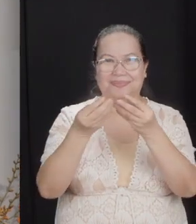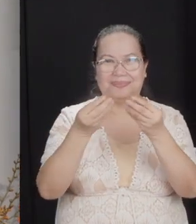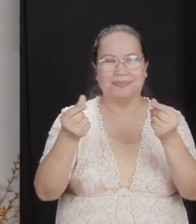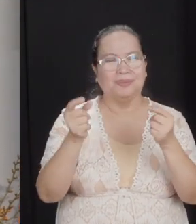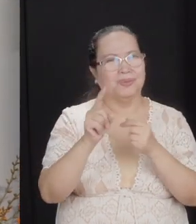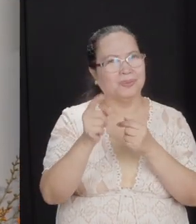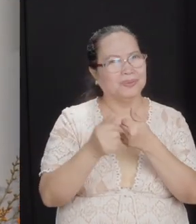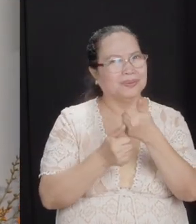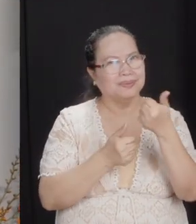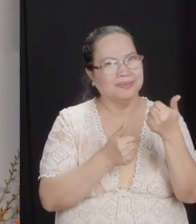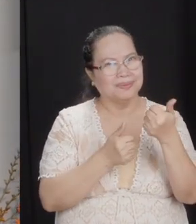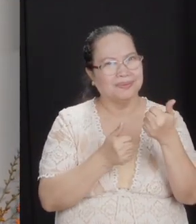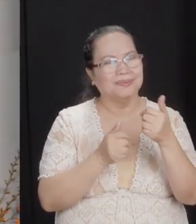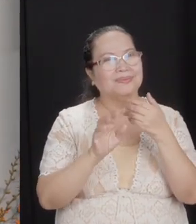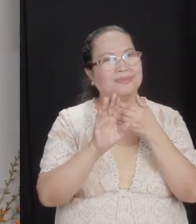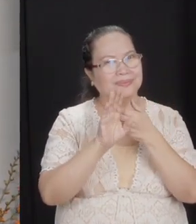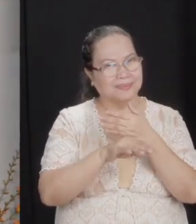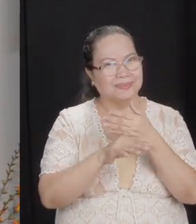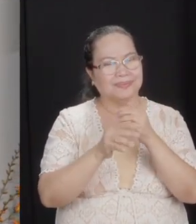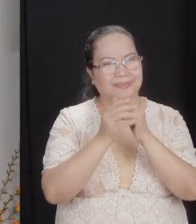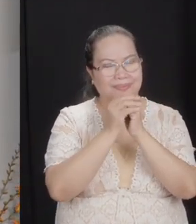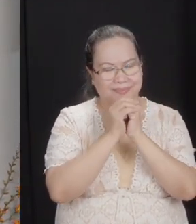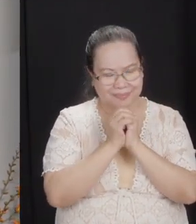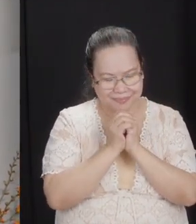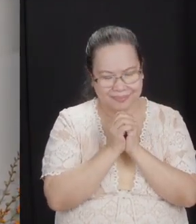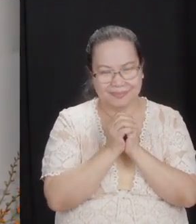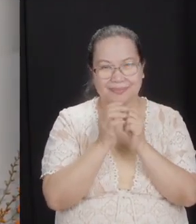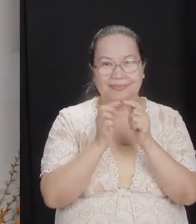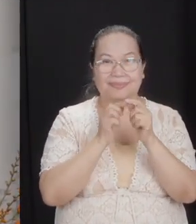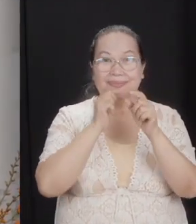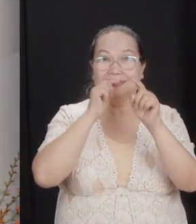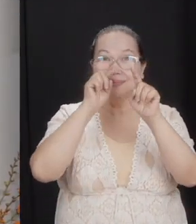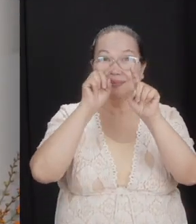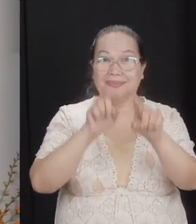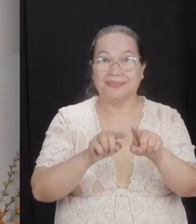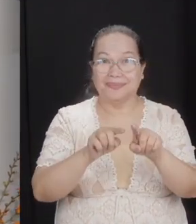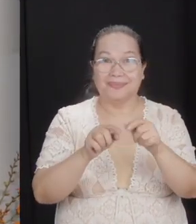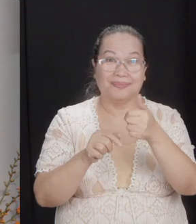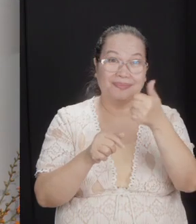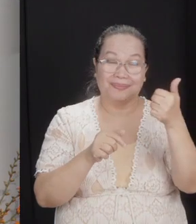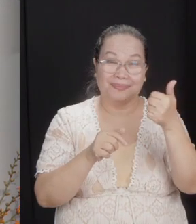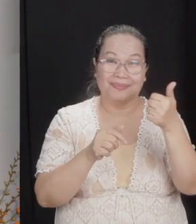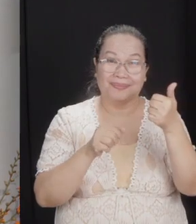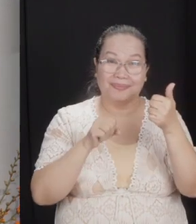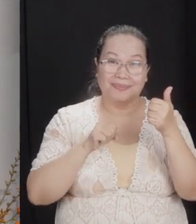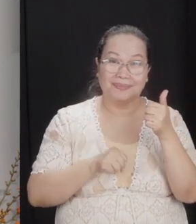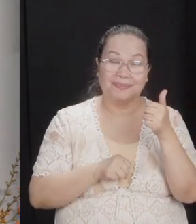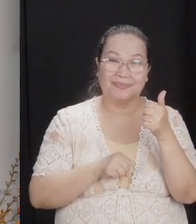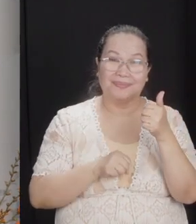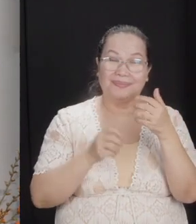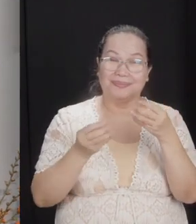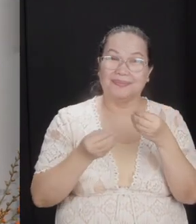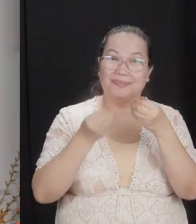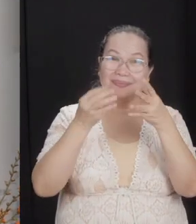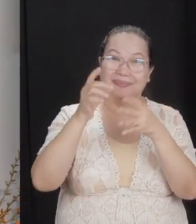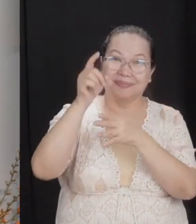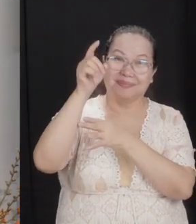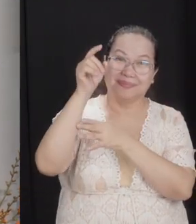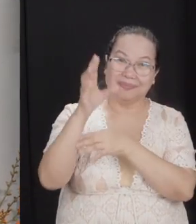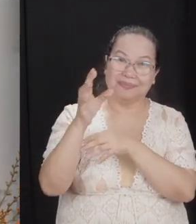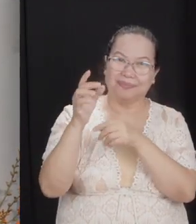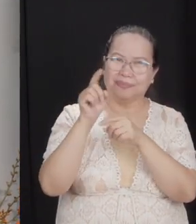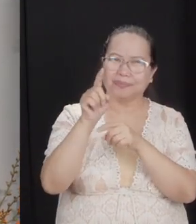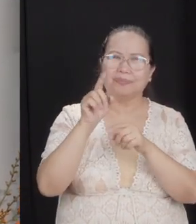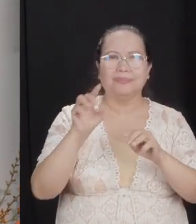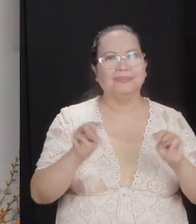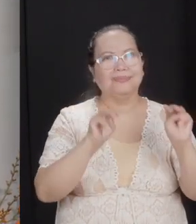What else? After they offered help, here comes the answer of the other side. First, they invoke God. They said, the